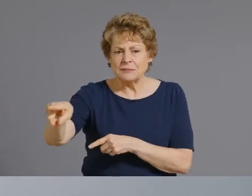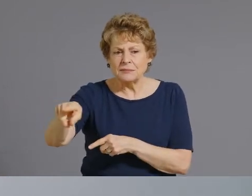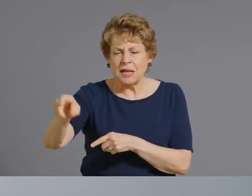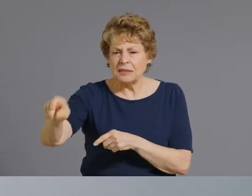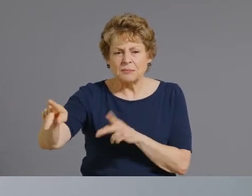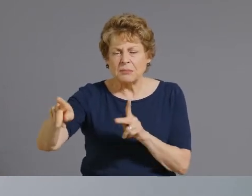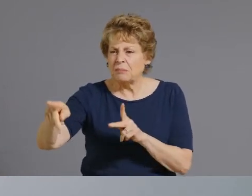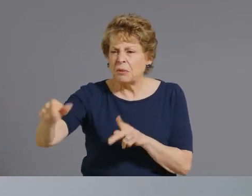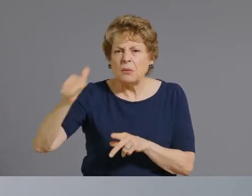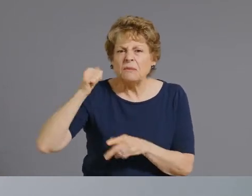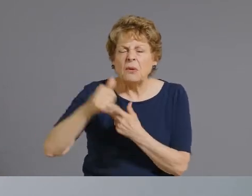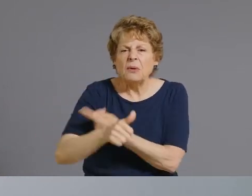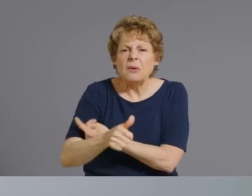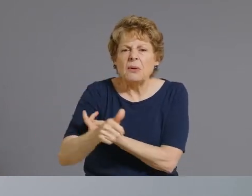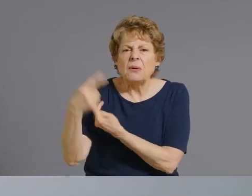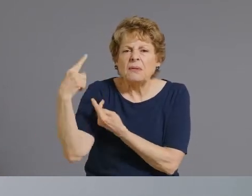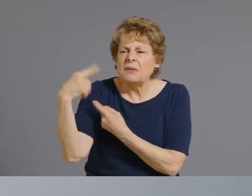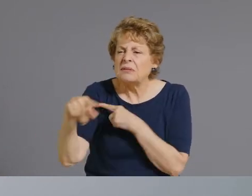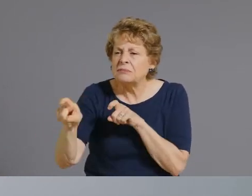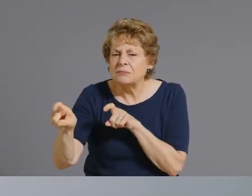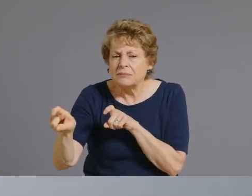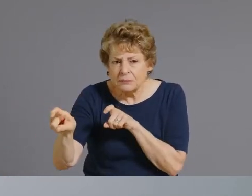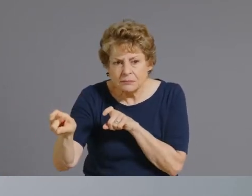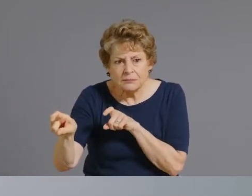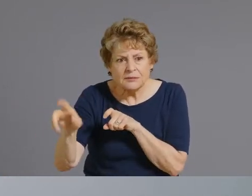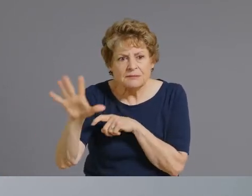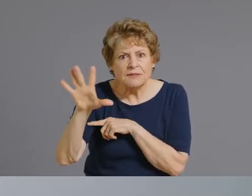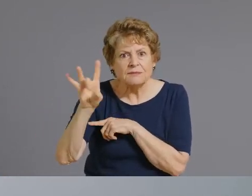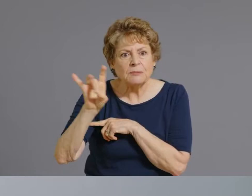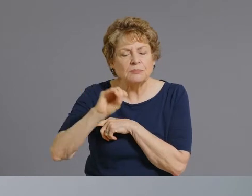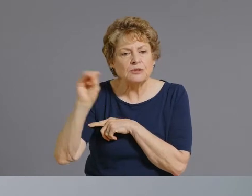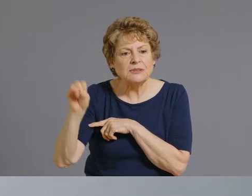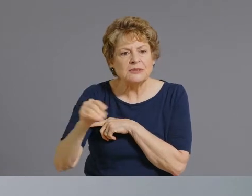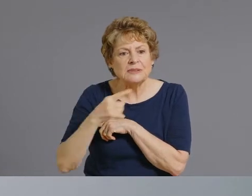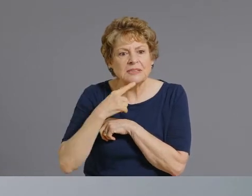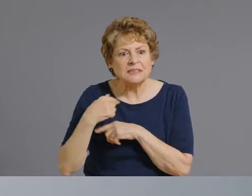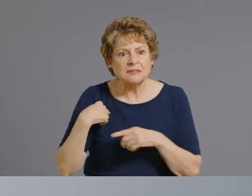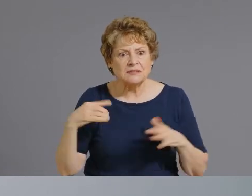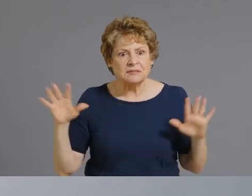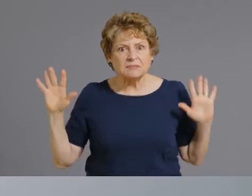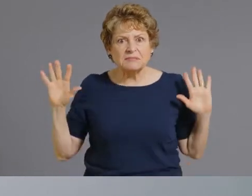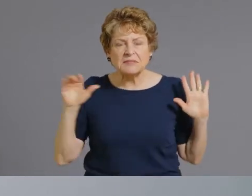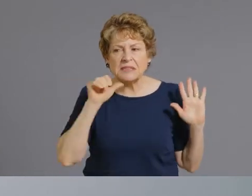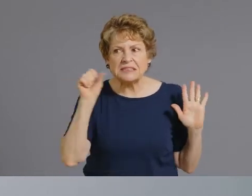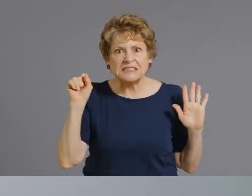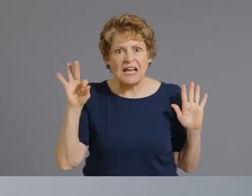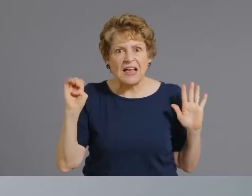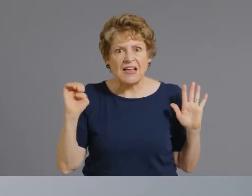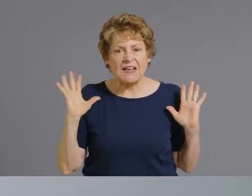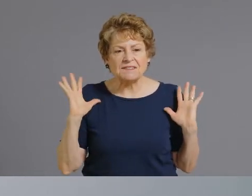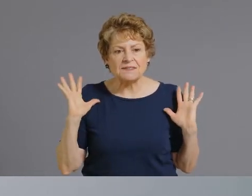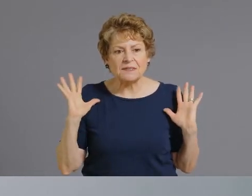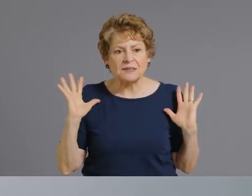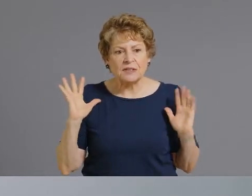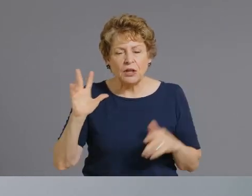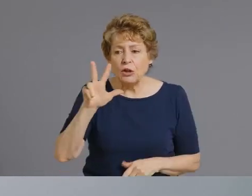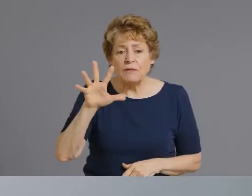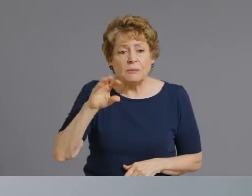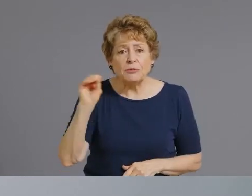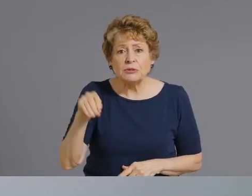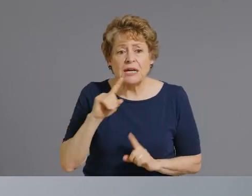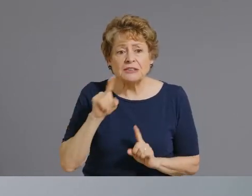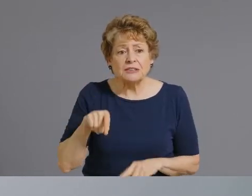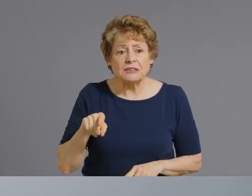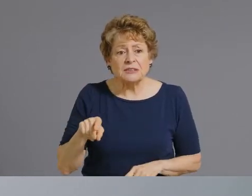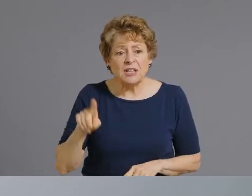vaccinated 58 of the people said because it's not safe another 35 said the government's just not going to tell